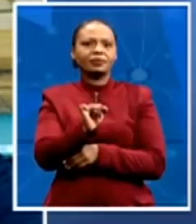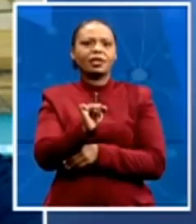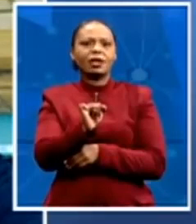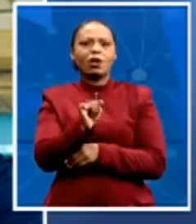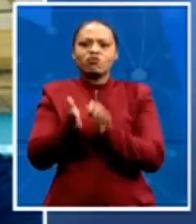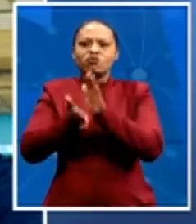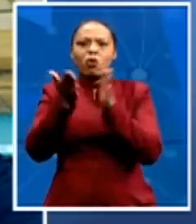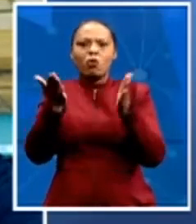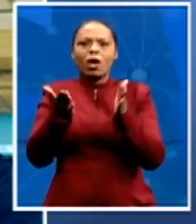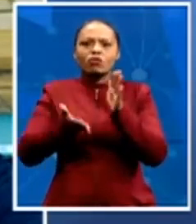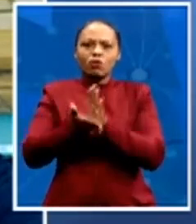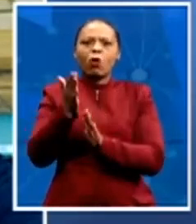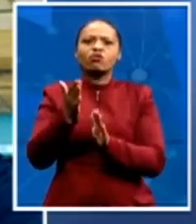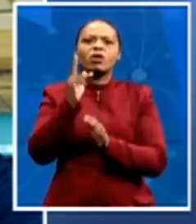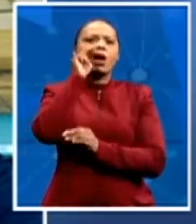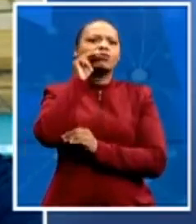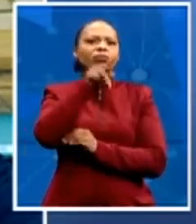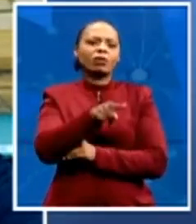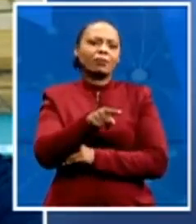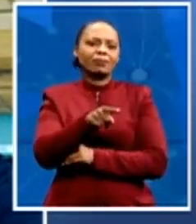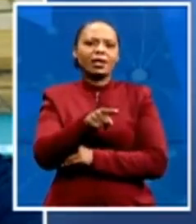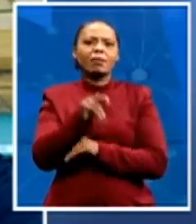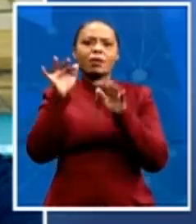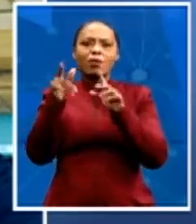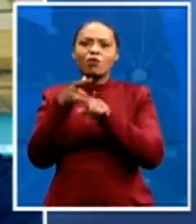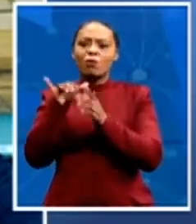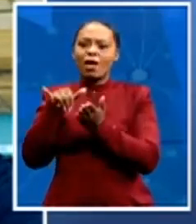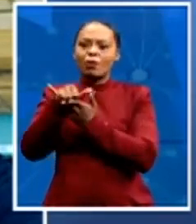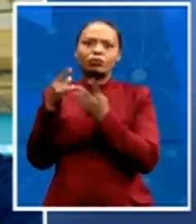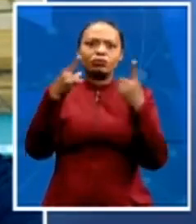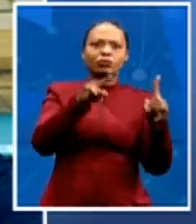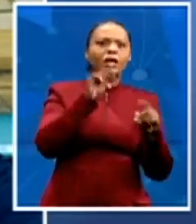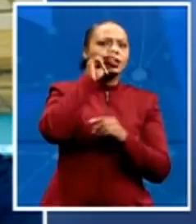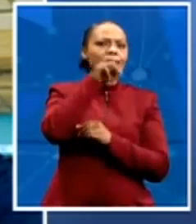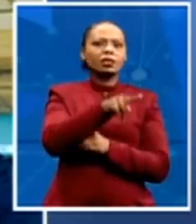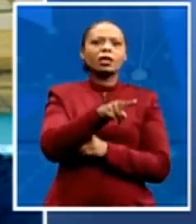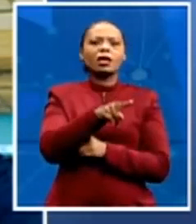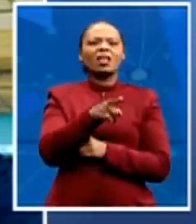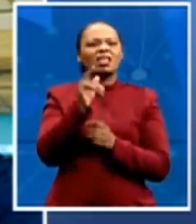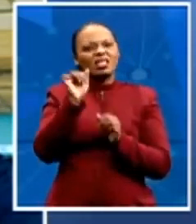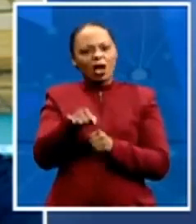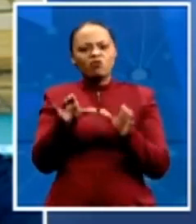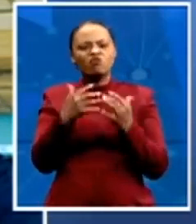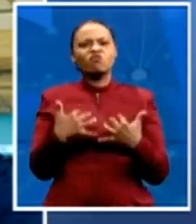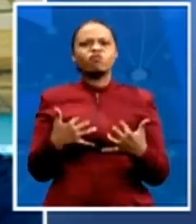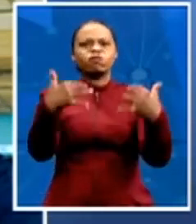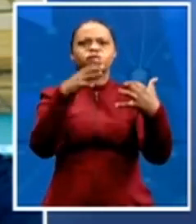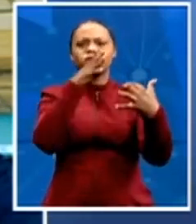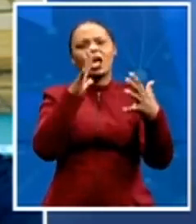were not as large as they used to be before 2014, but you still had people who had